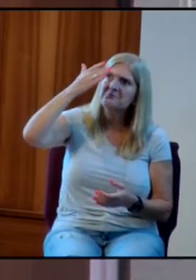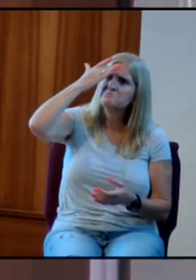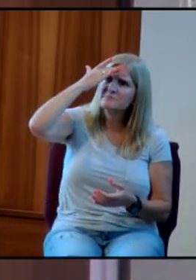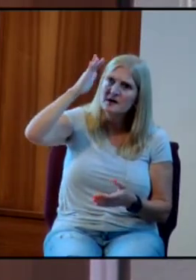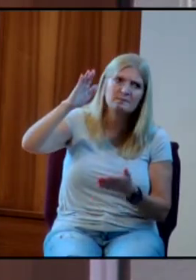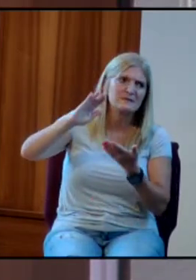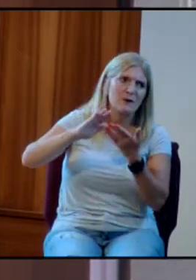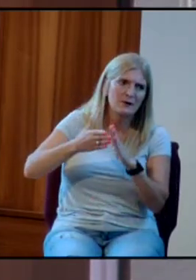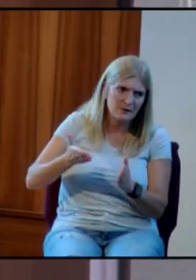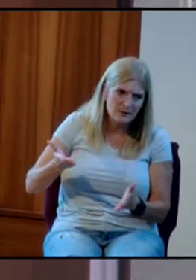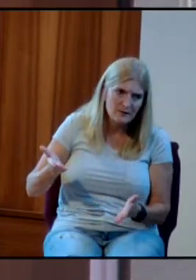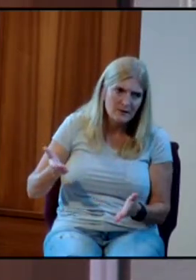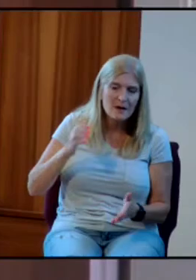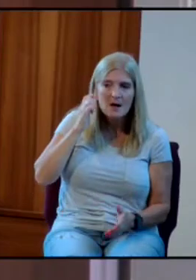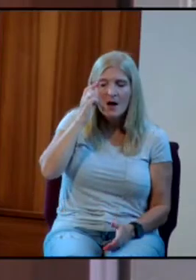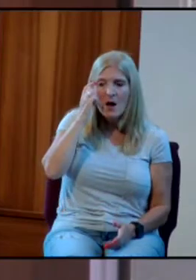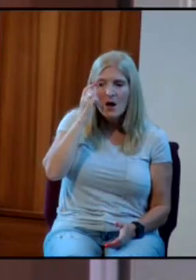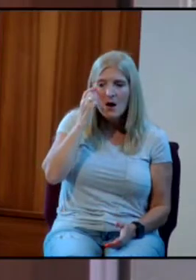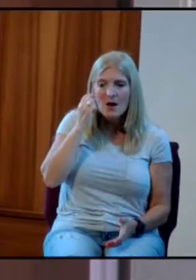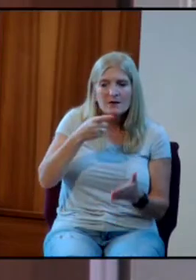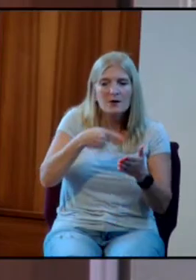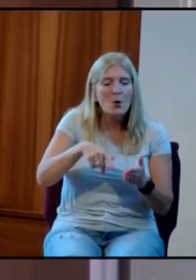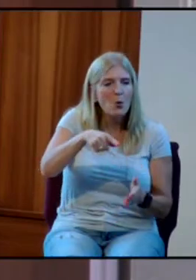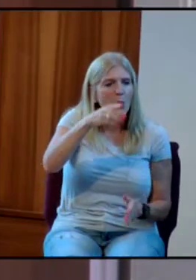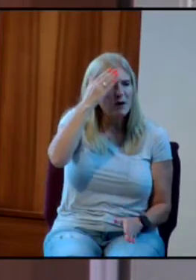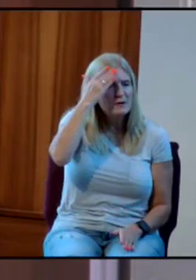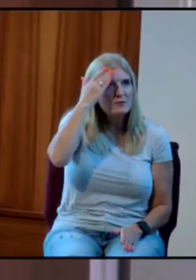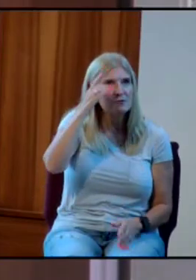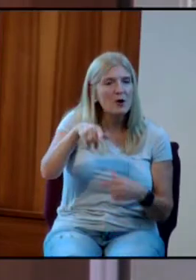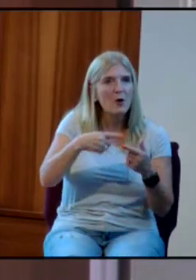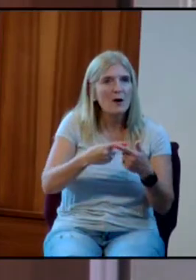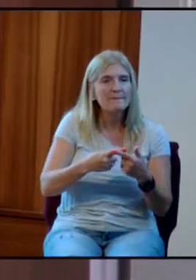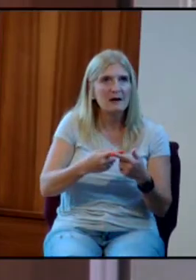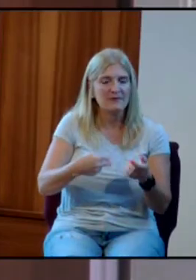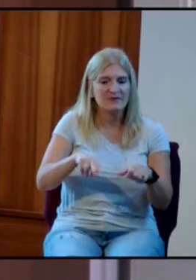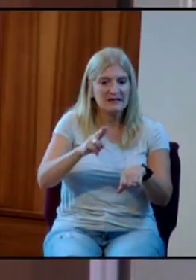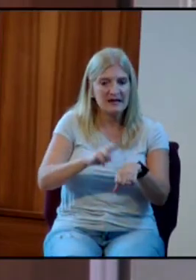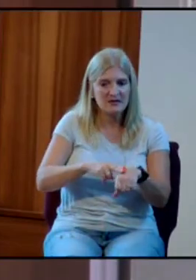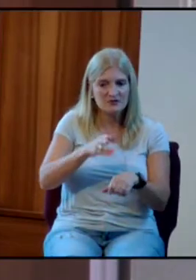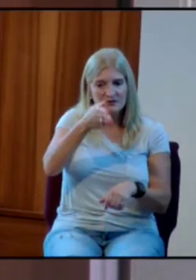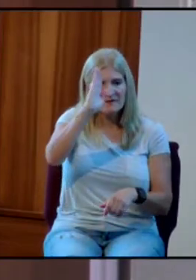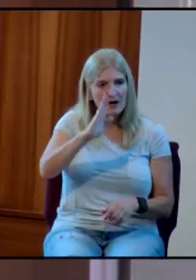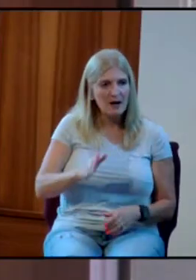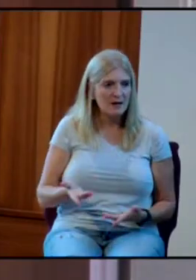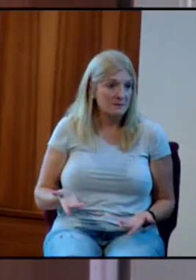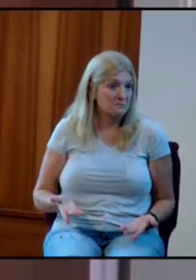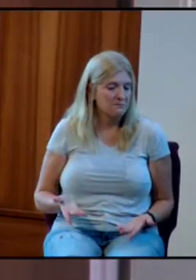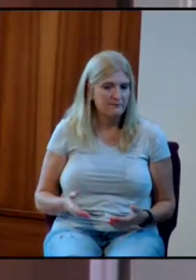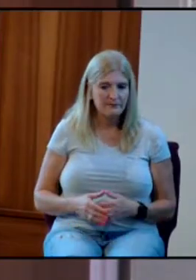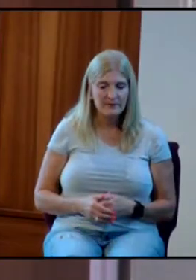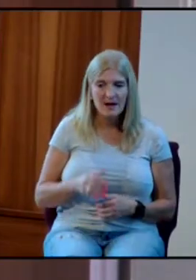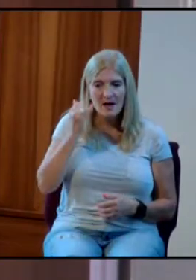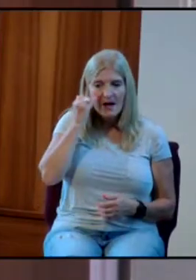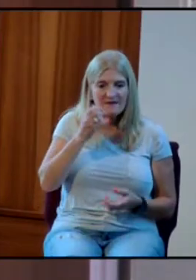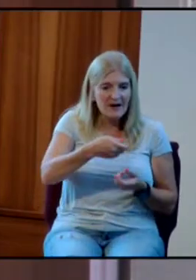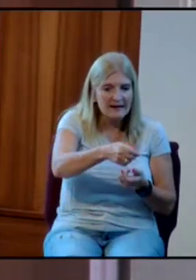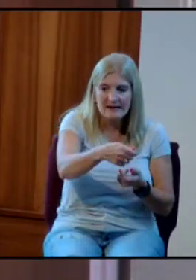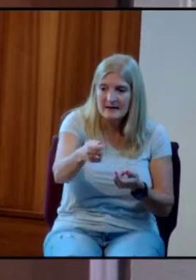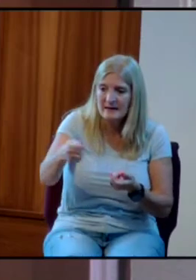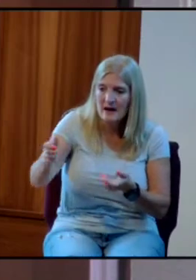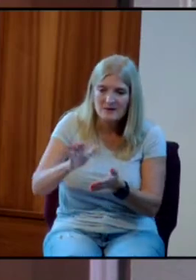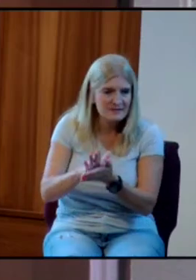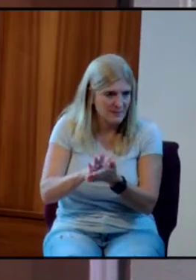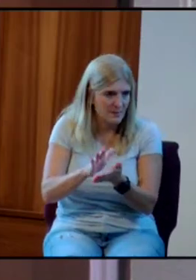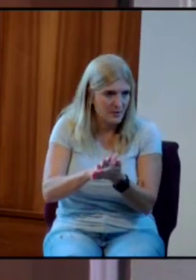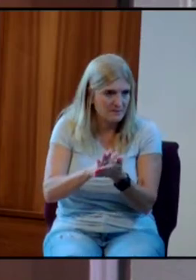Really, what do you know about the nature and the character of God? If I passed out a sheet of paper